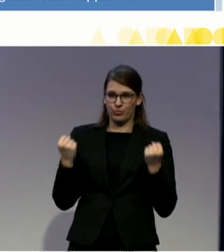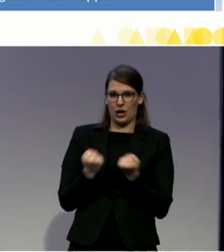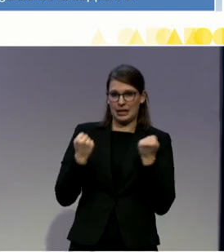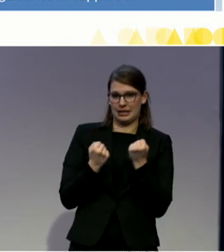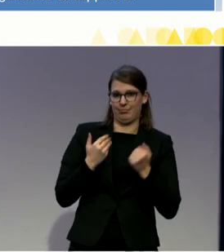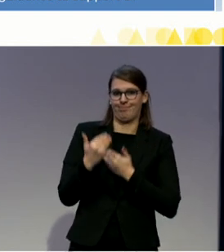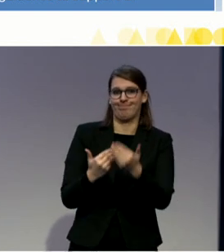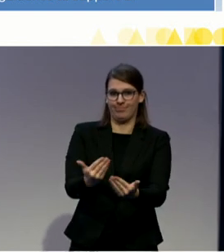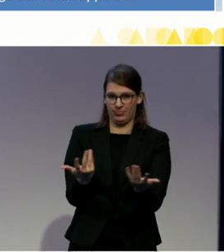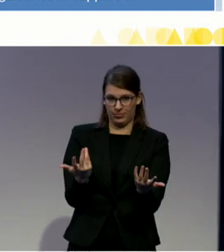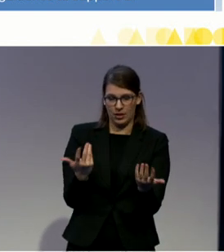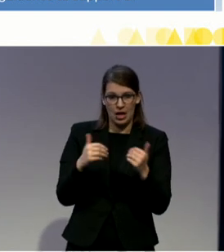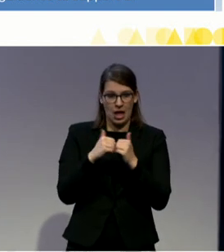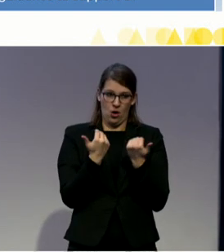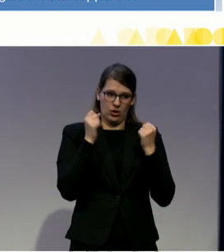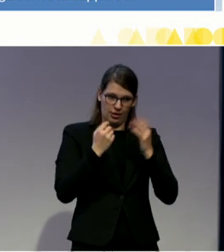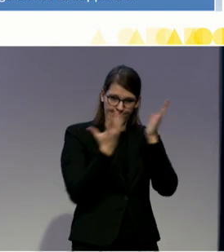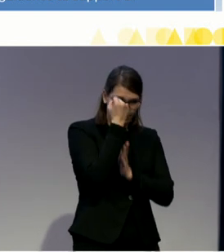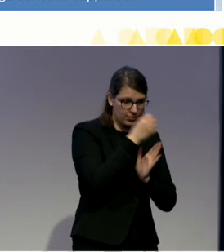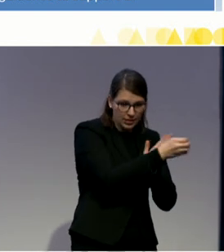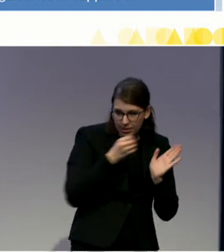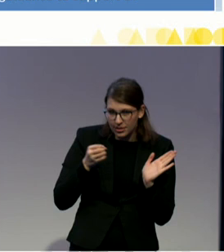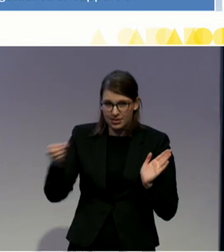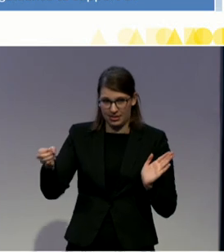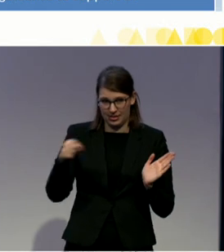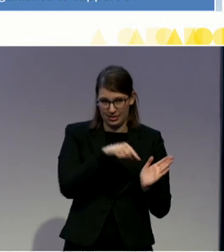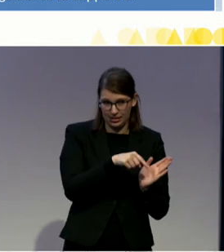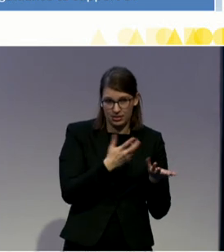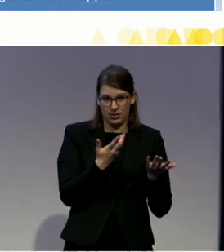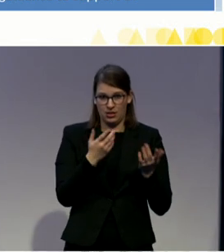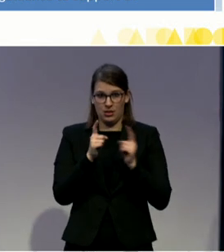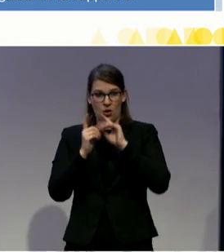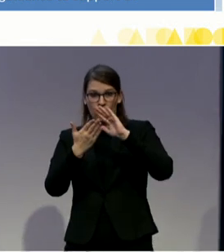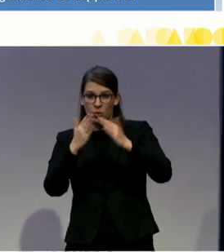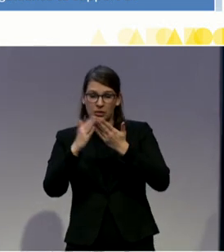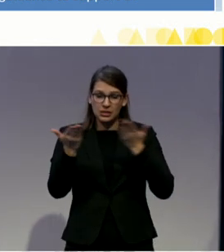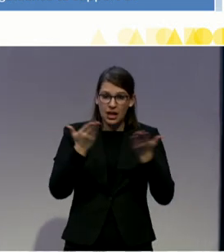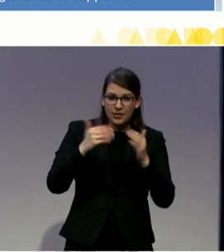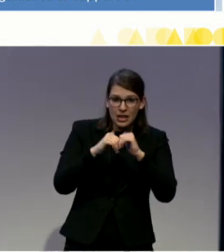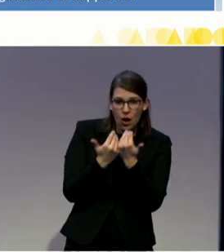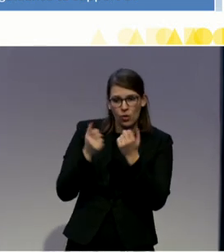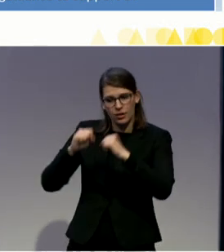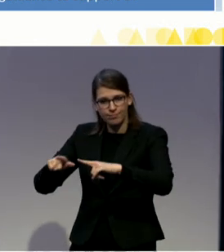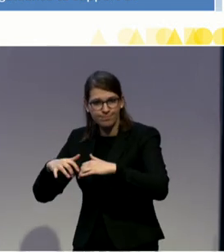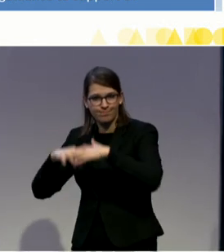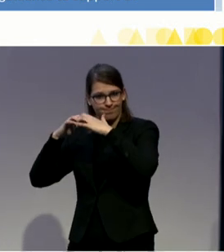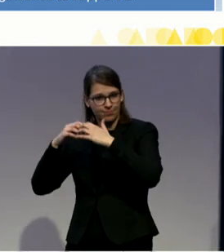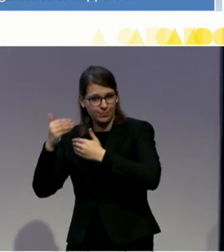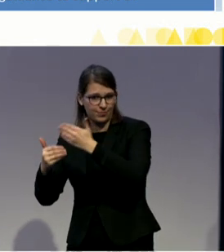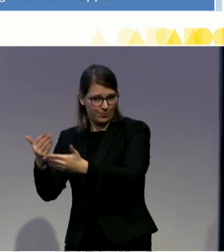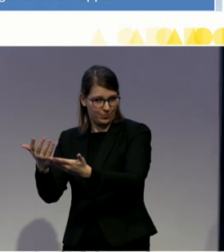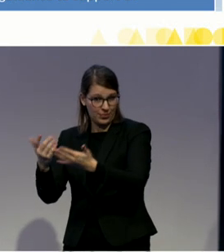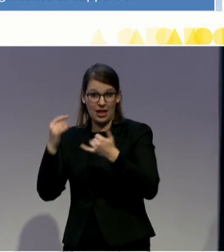to develop the community-based services that will enable people to live independently? And finally, the